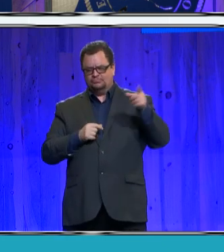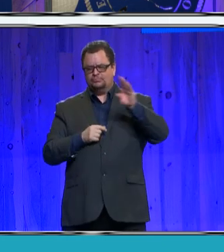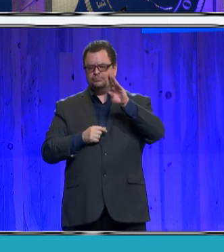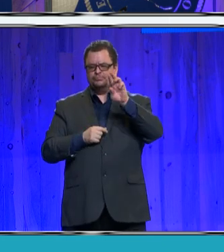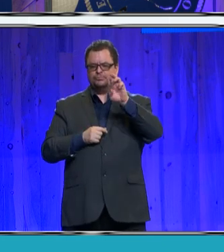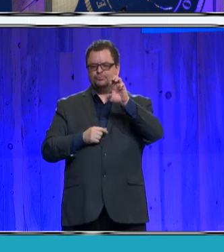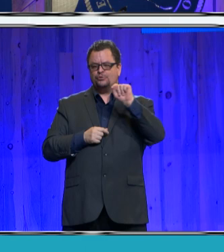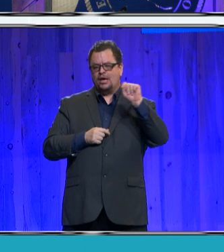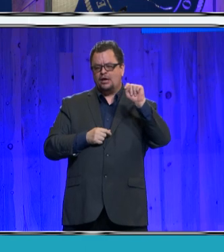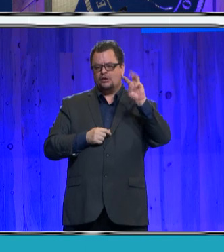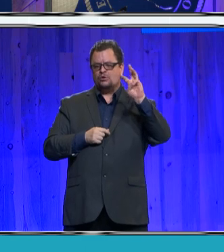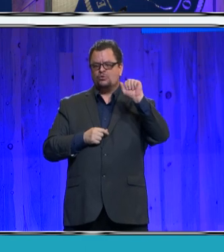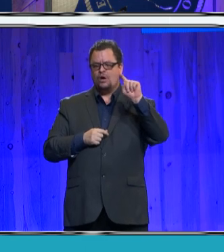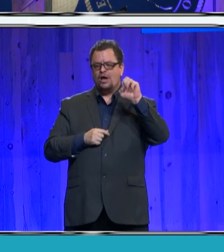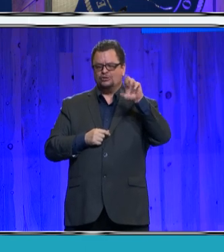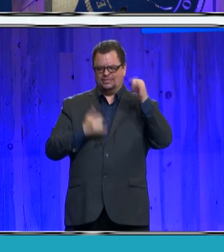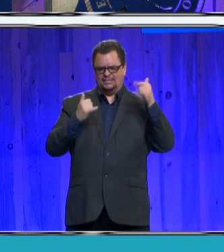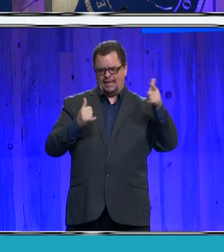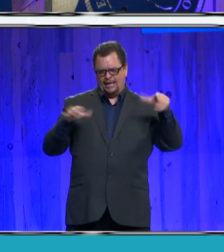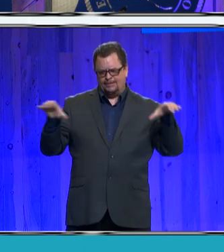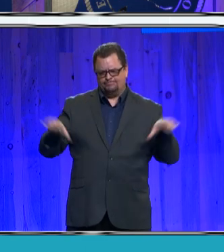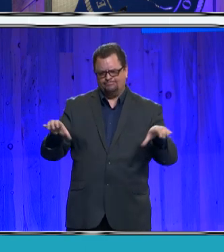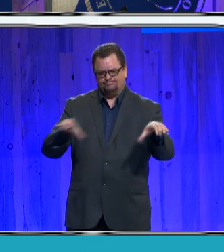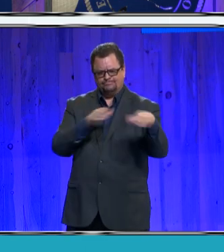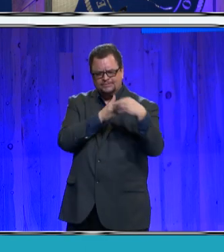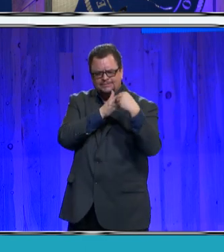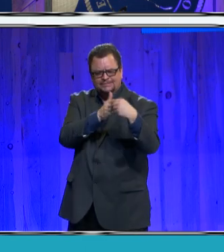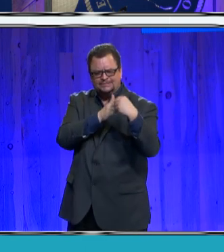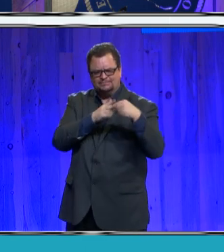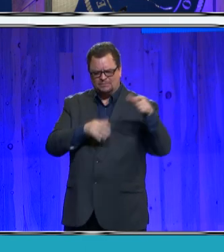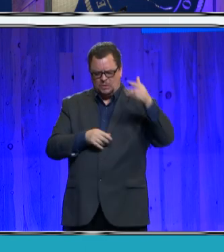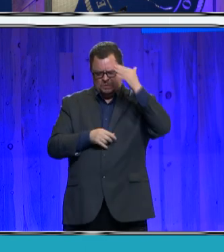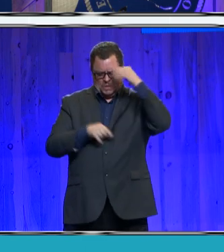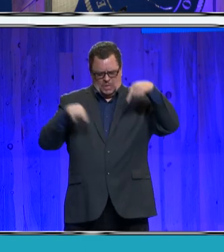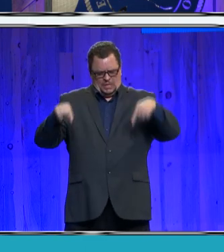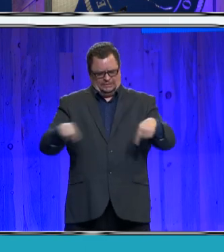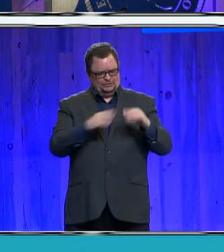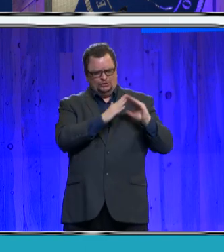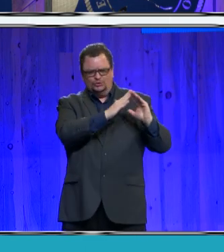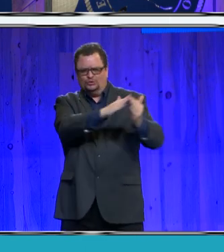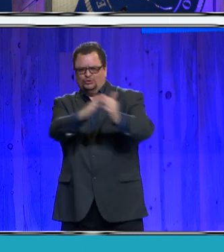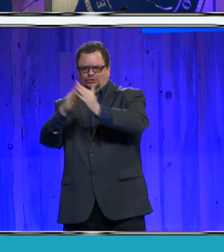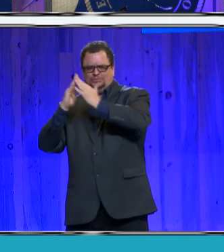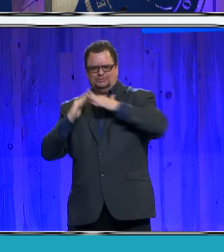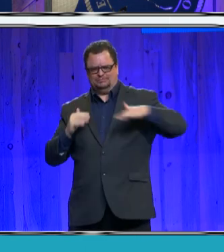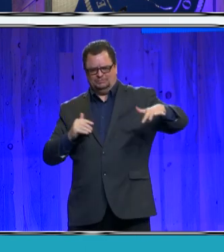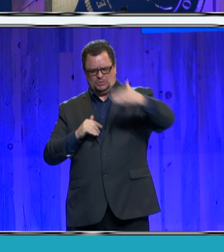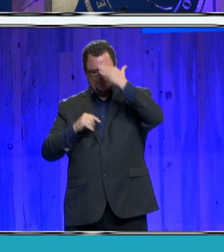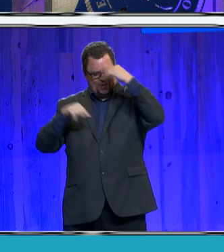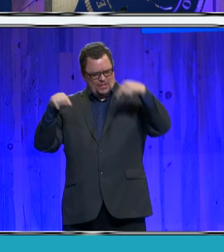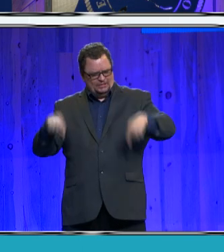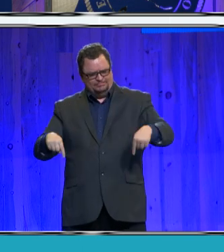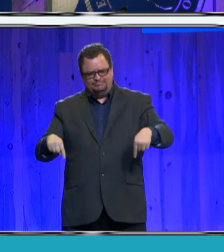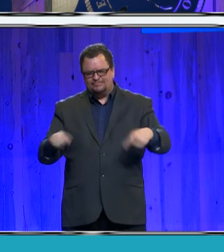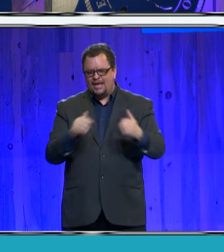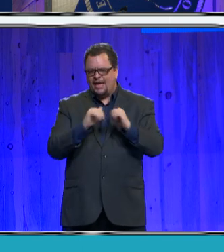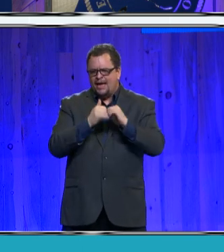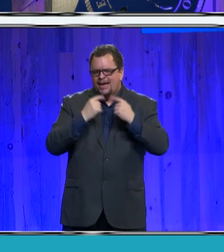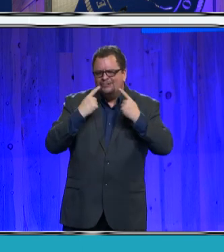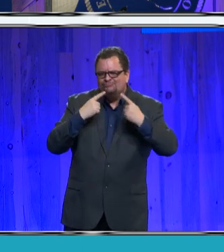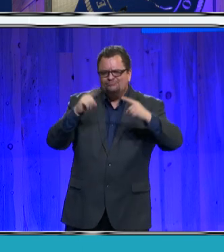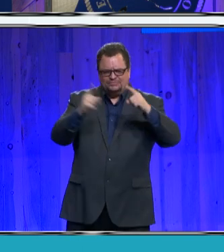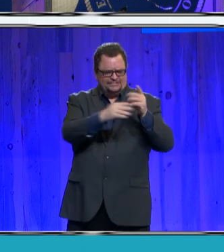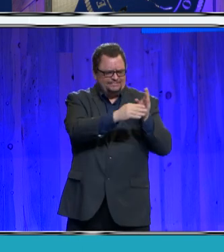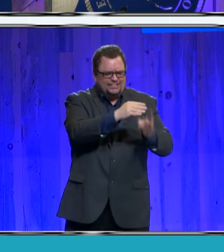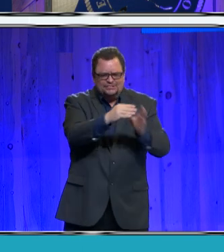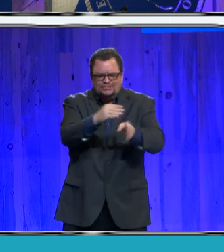Brett knows our community. He's motivated by service and values, and he knows how to get things done. Brett, thank you